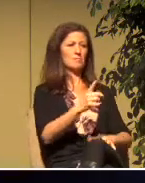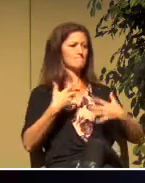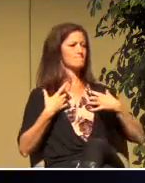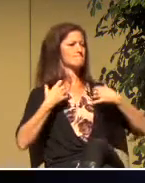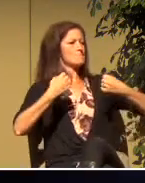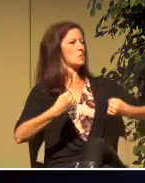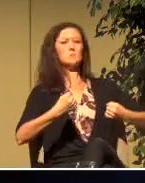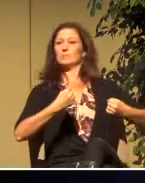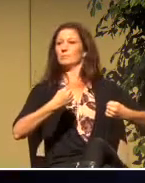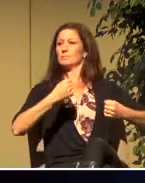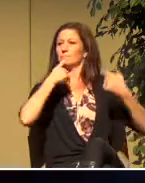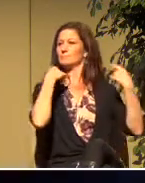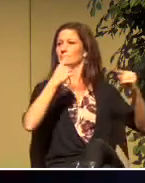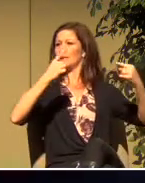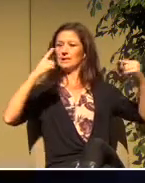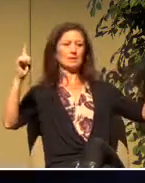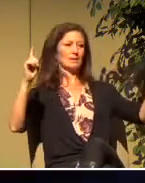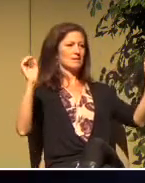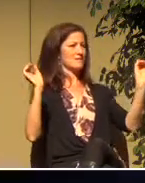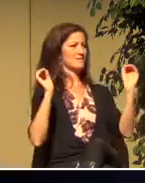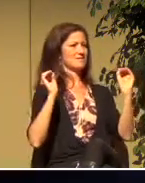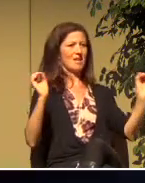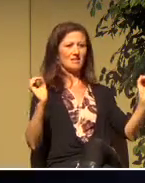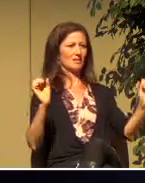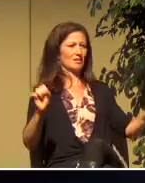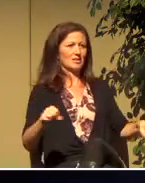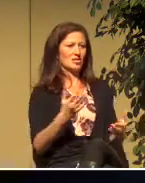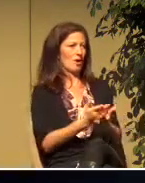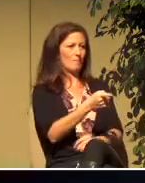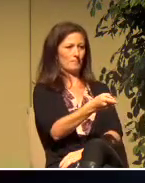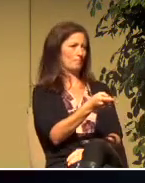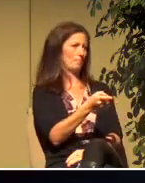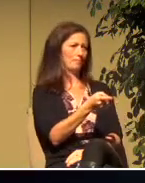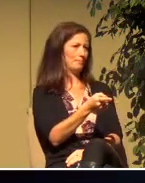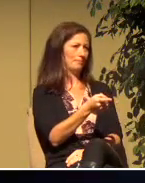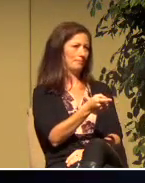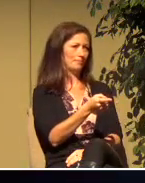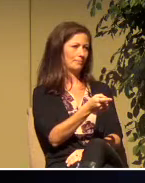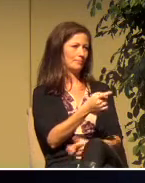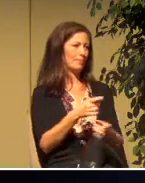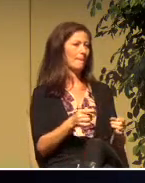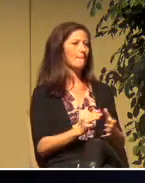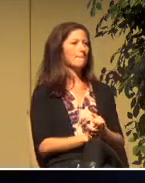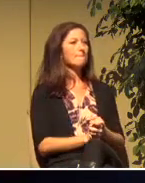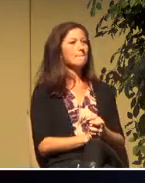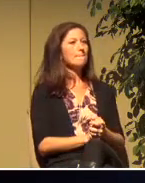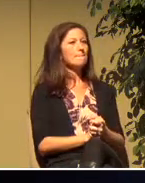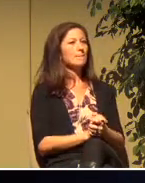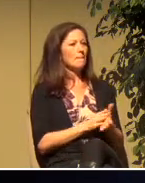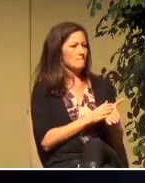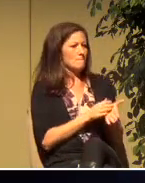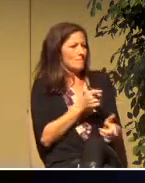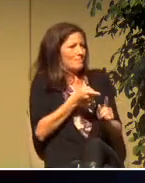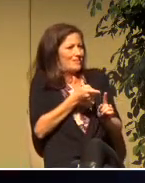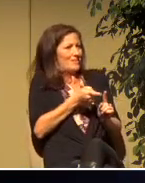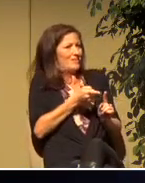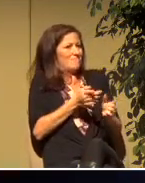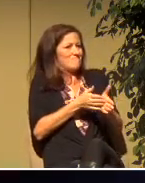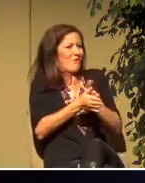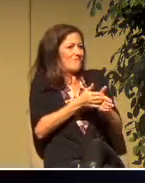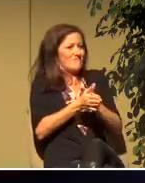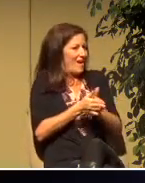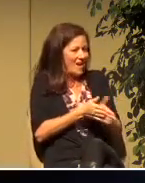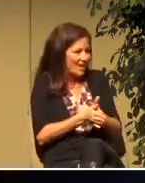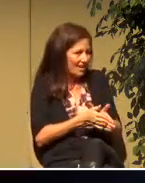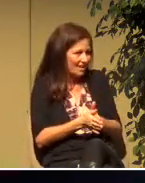could stop Paul with the same motivation and with the same intention and